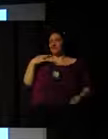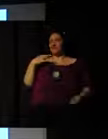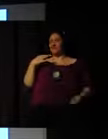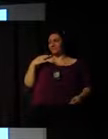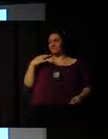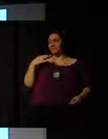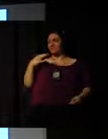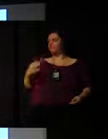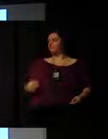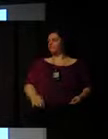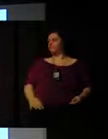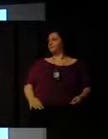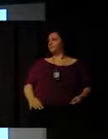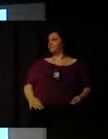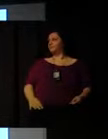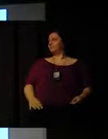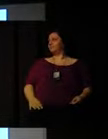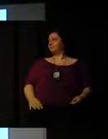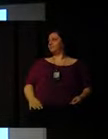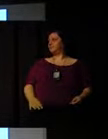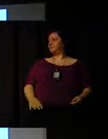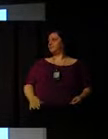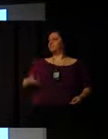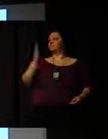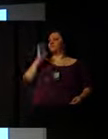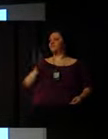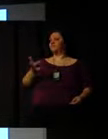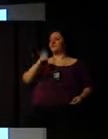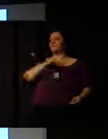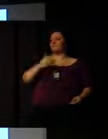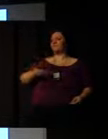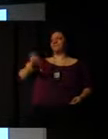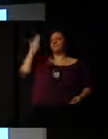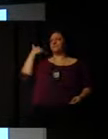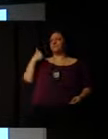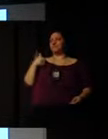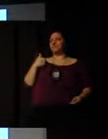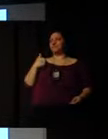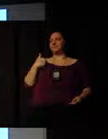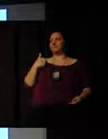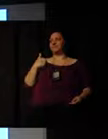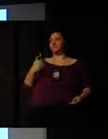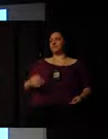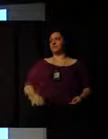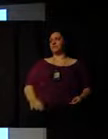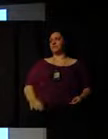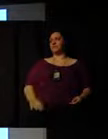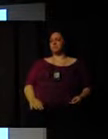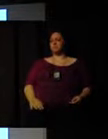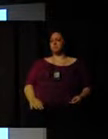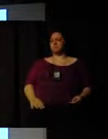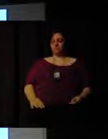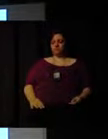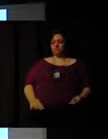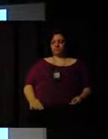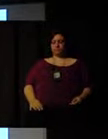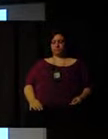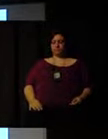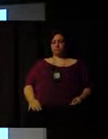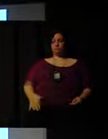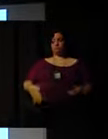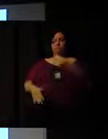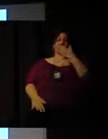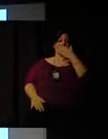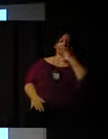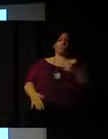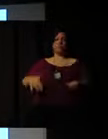of volunteering was higher among women than among men in all ages, except among those aged 65 years and